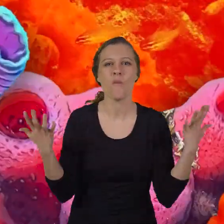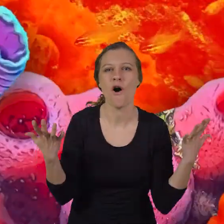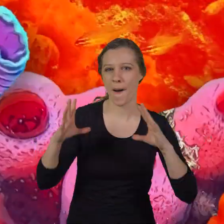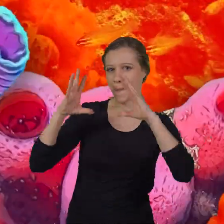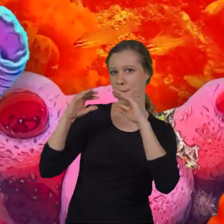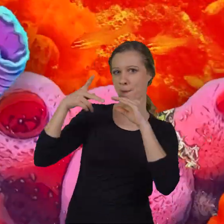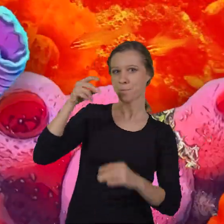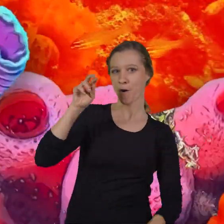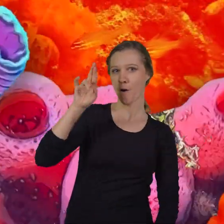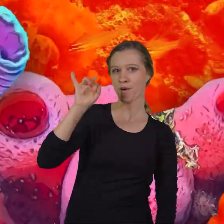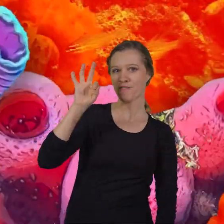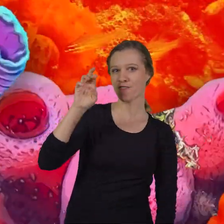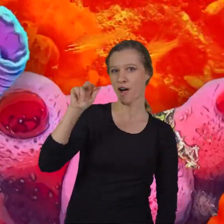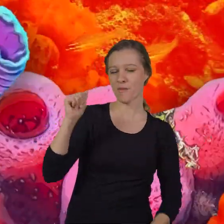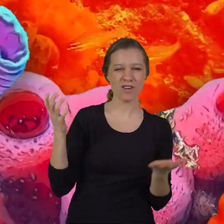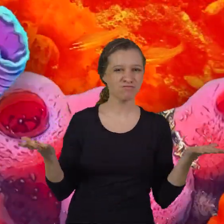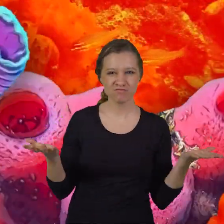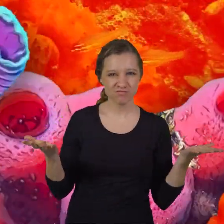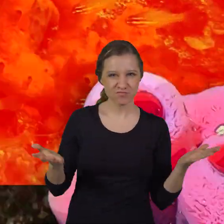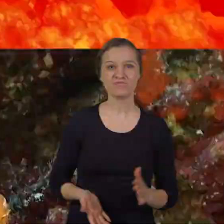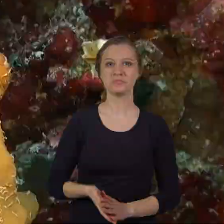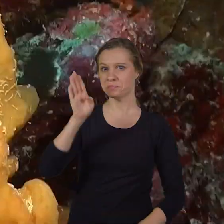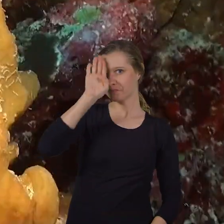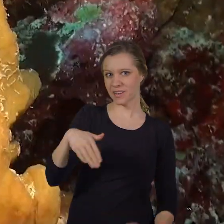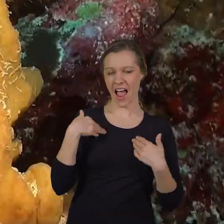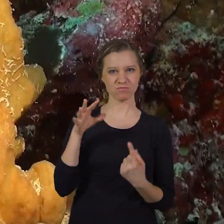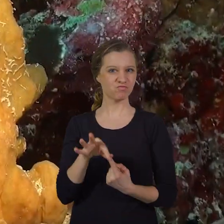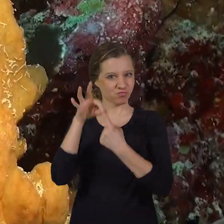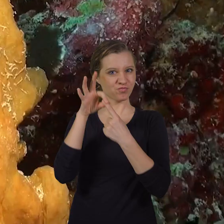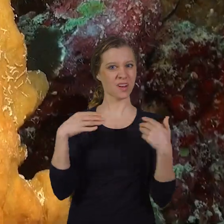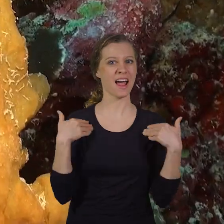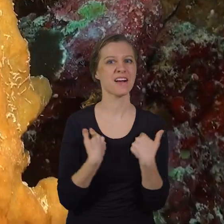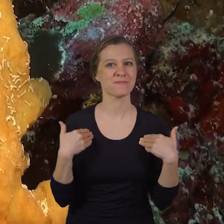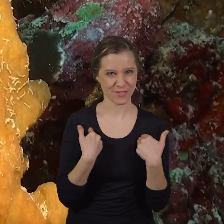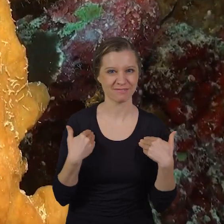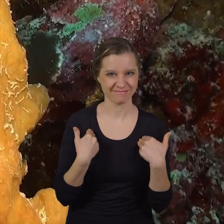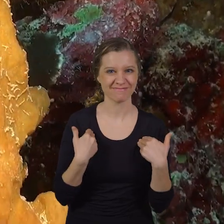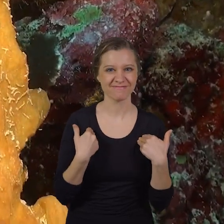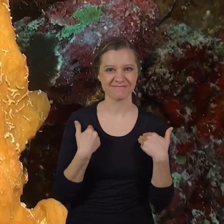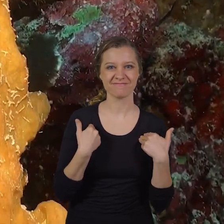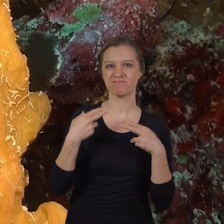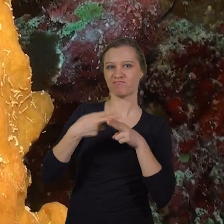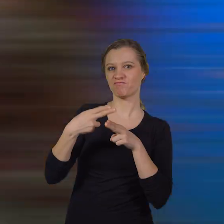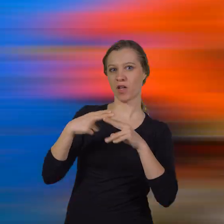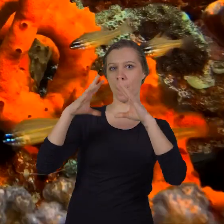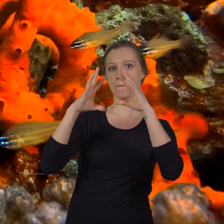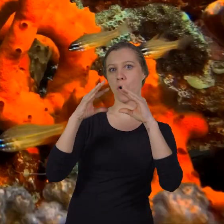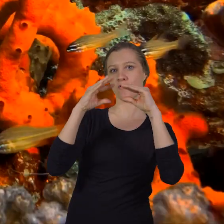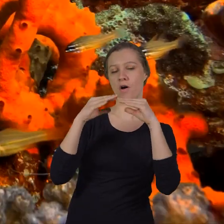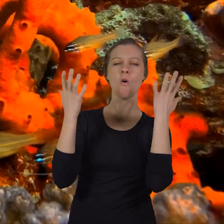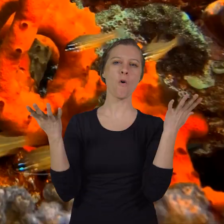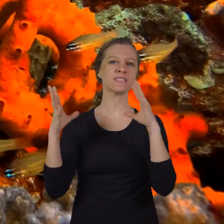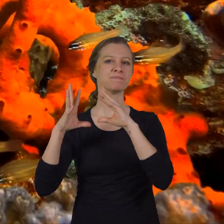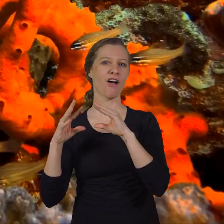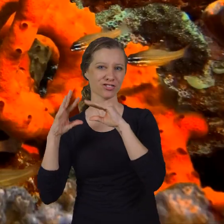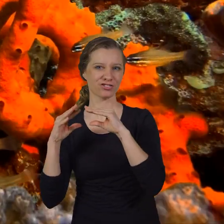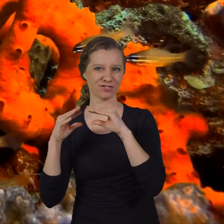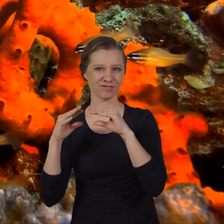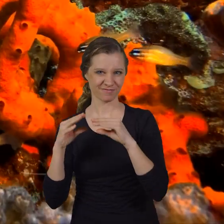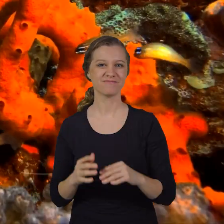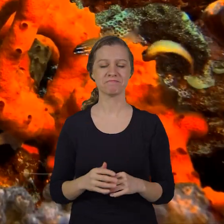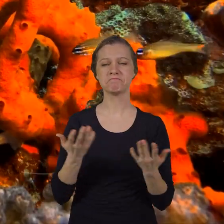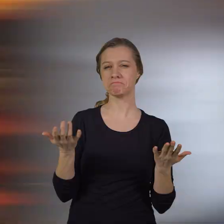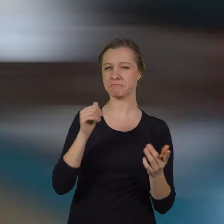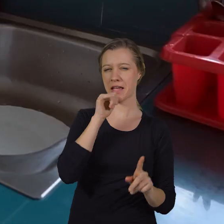What are Periphera? Did you know there is a kind of special animal called a Periphera or